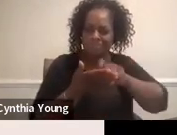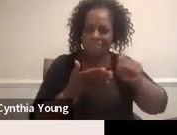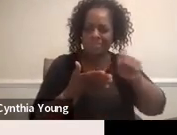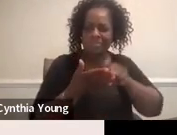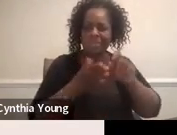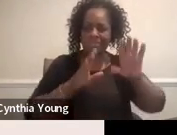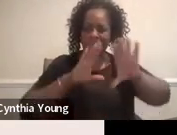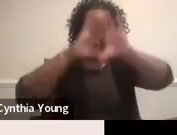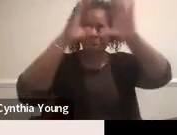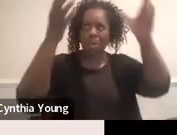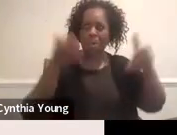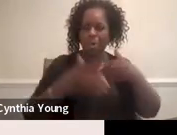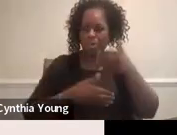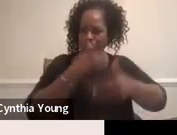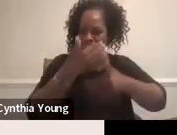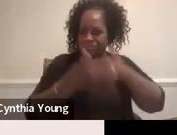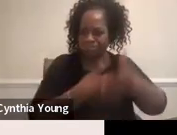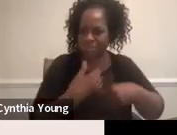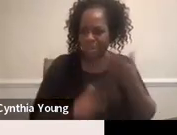process.